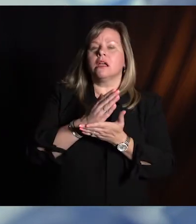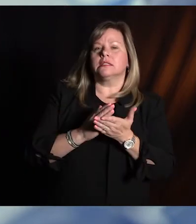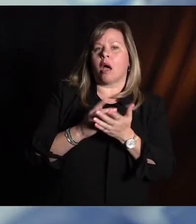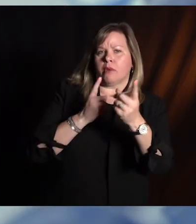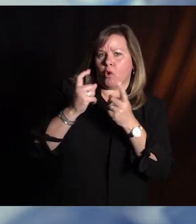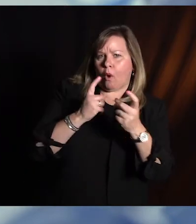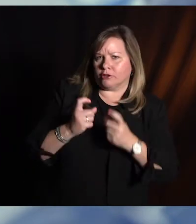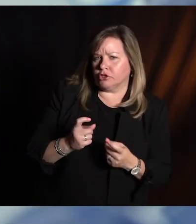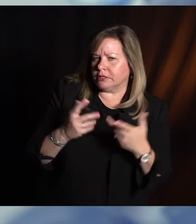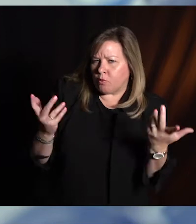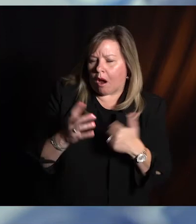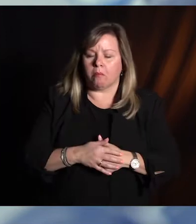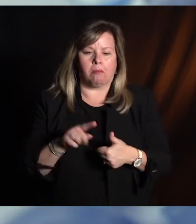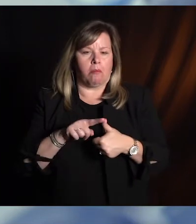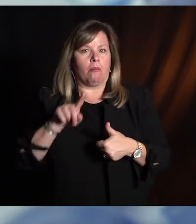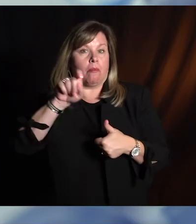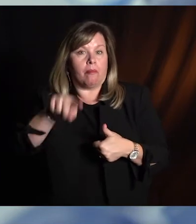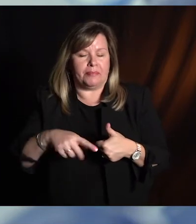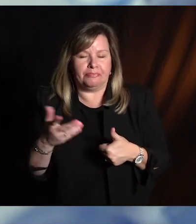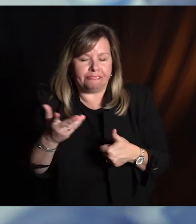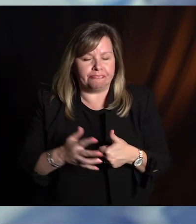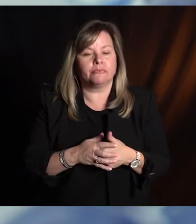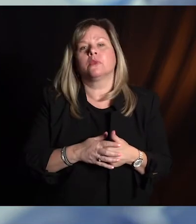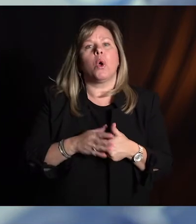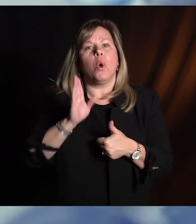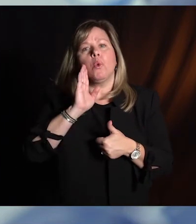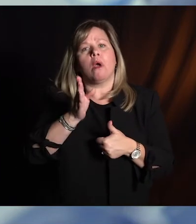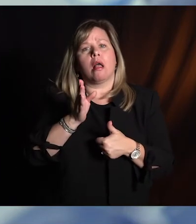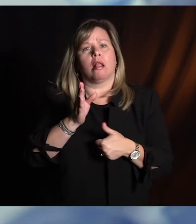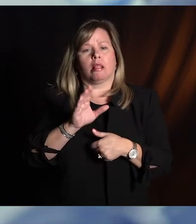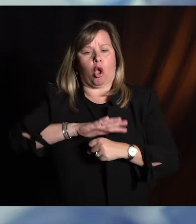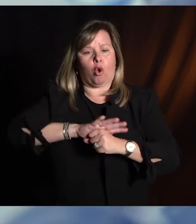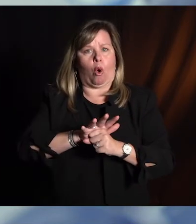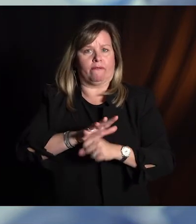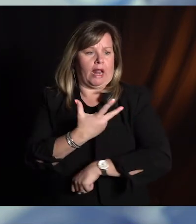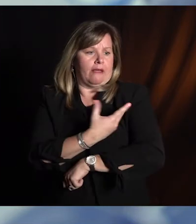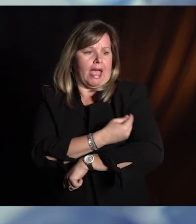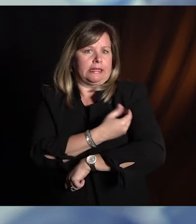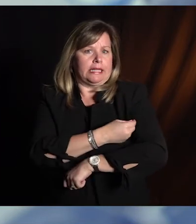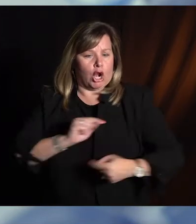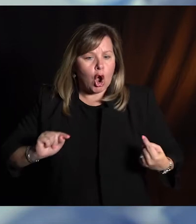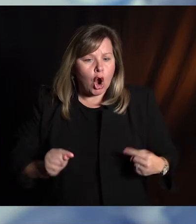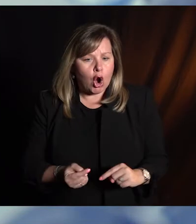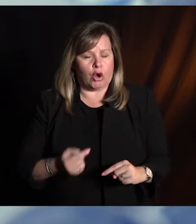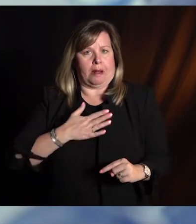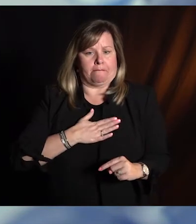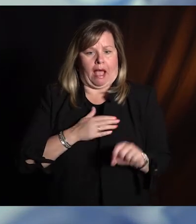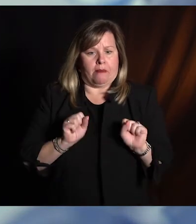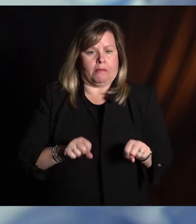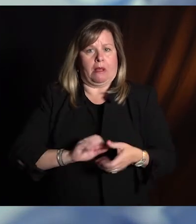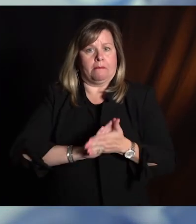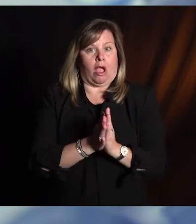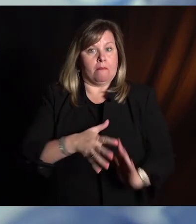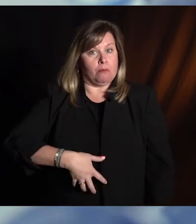received. Question number one, will the COVID vaccine hurt my fertility? It's a very common question that